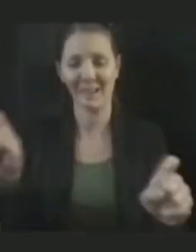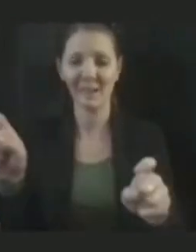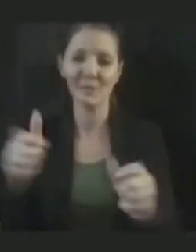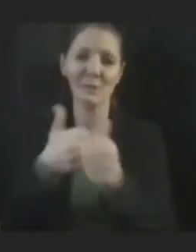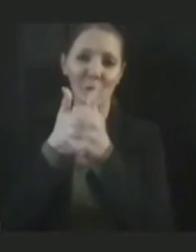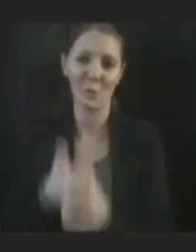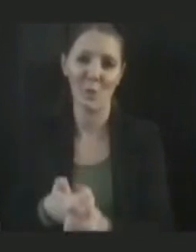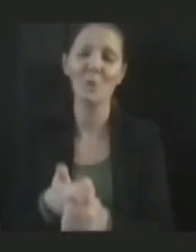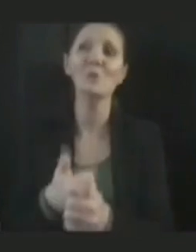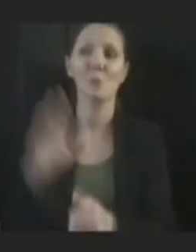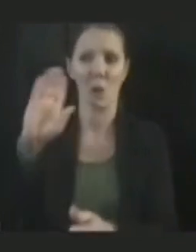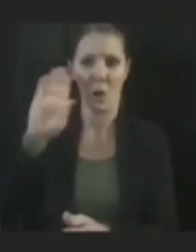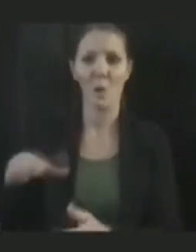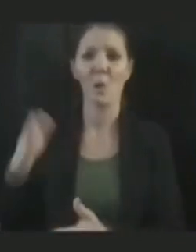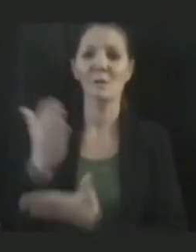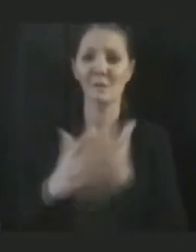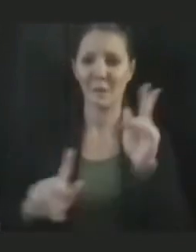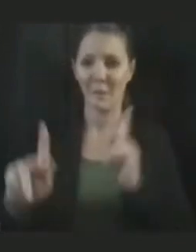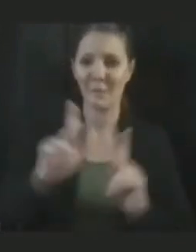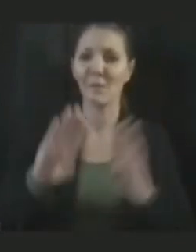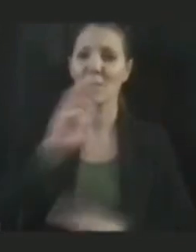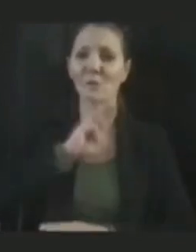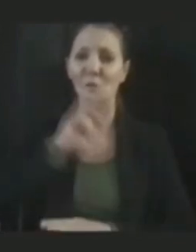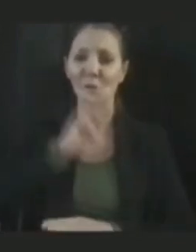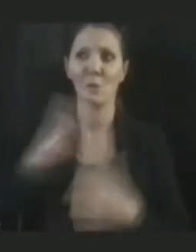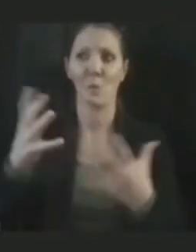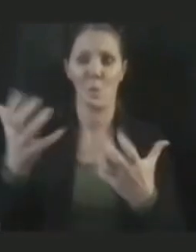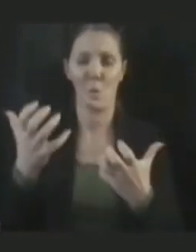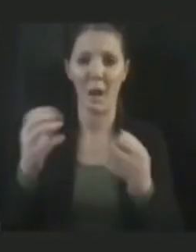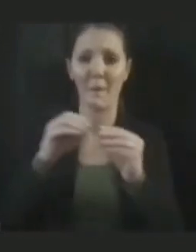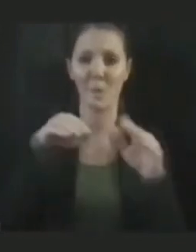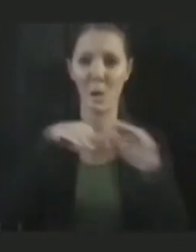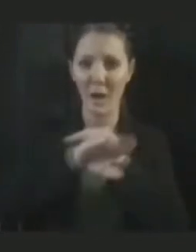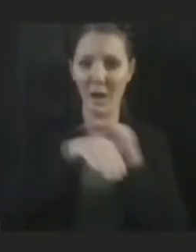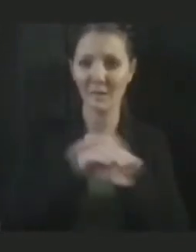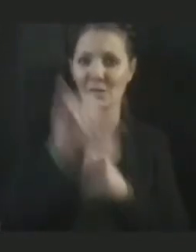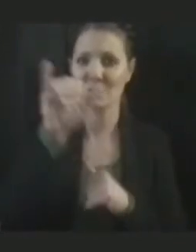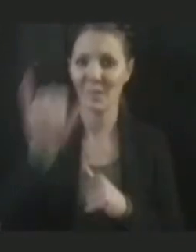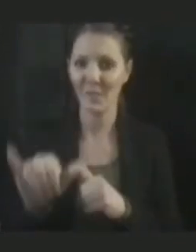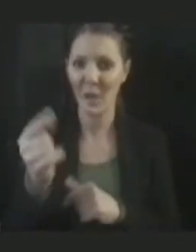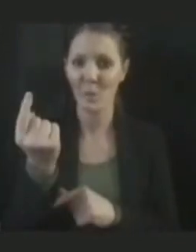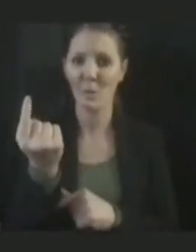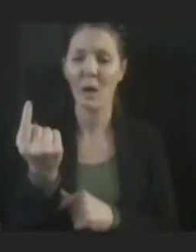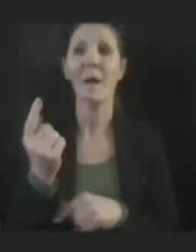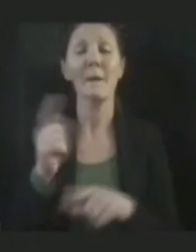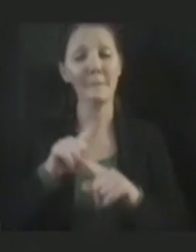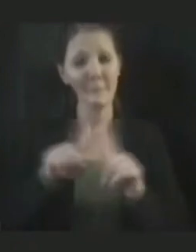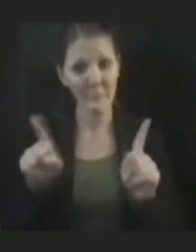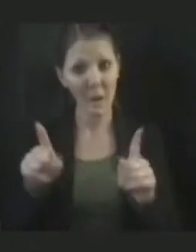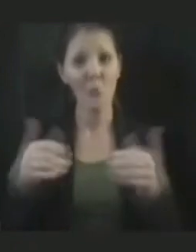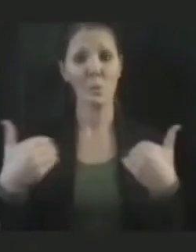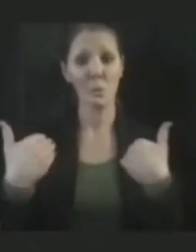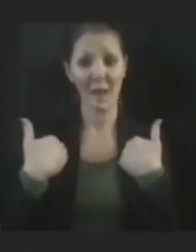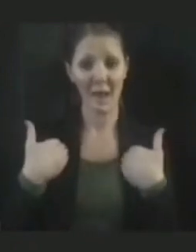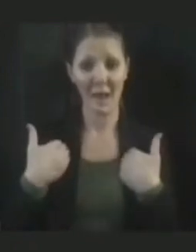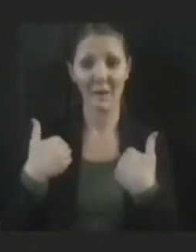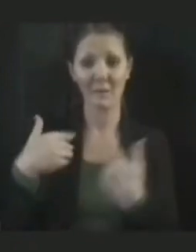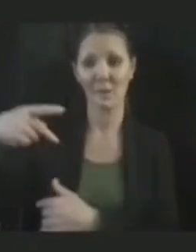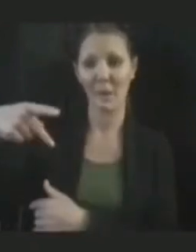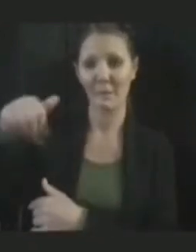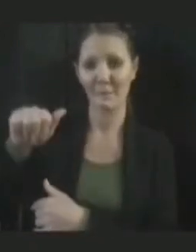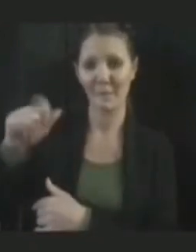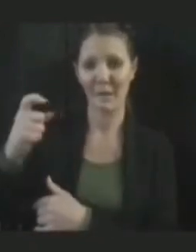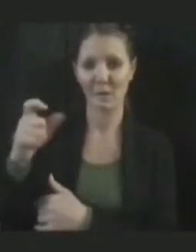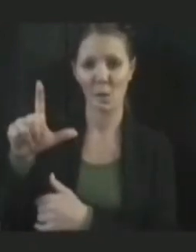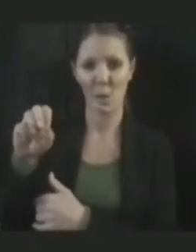challenge for some people and that they want to have more access. Along those same lines, we do have the Paxlovid